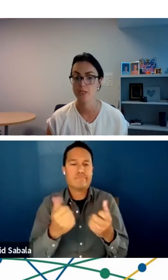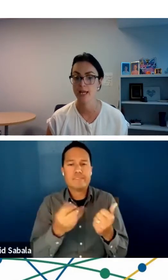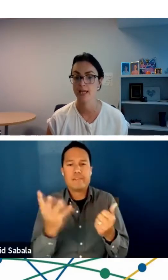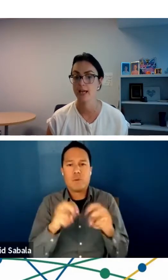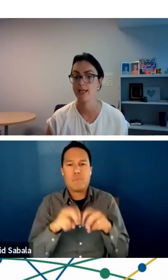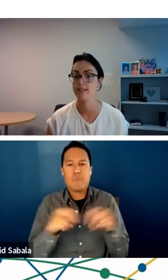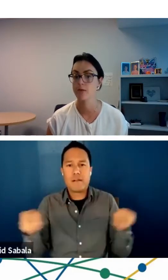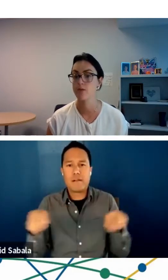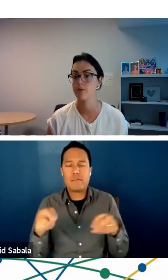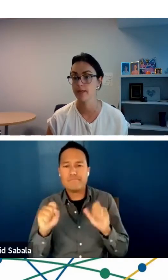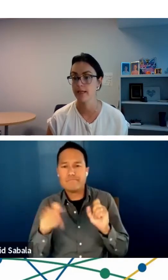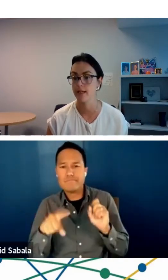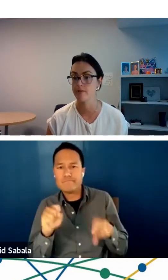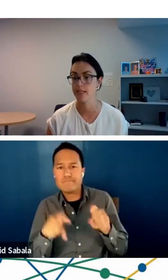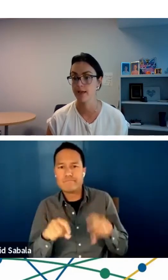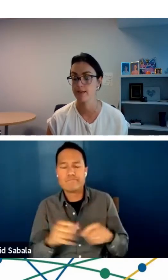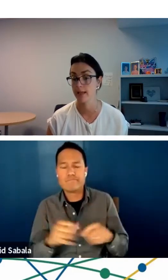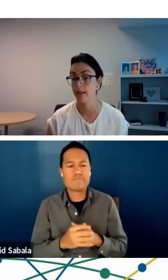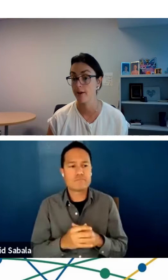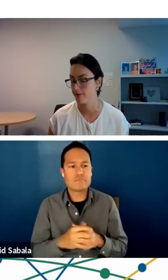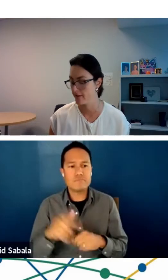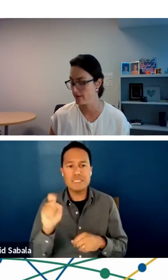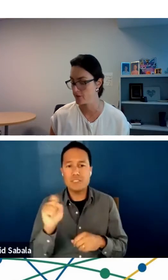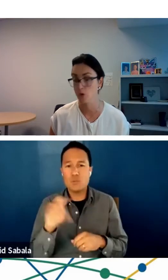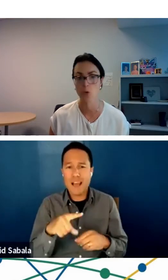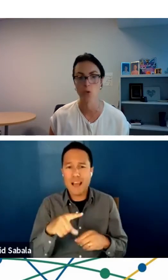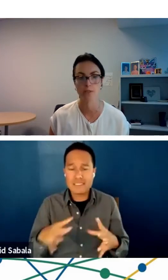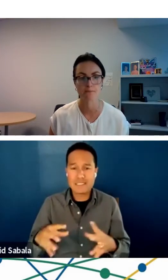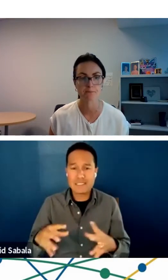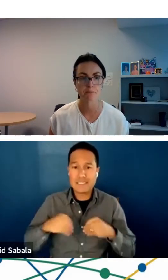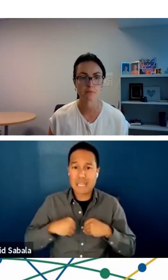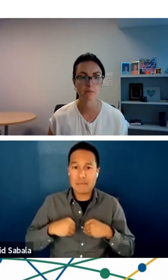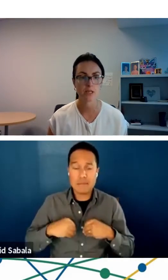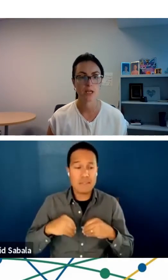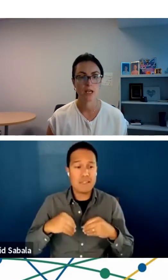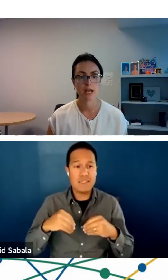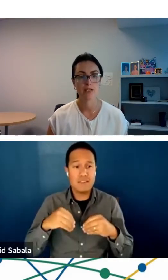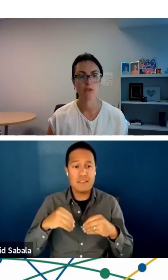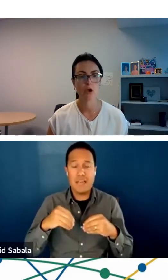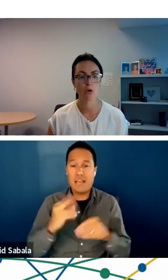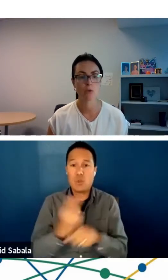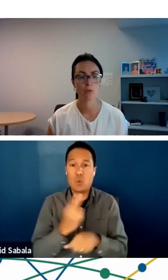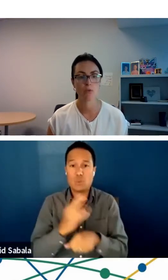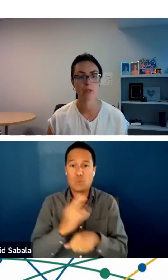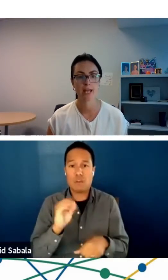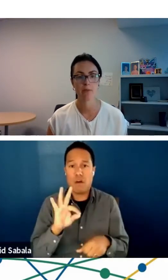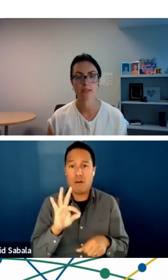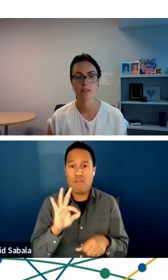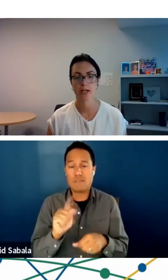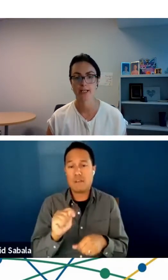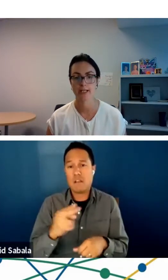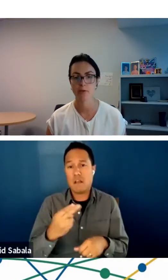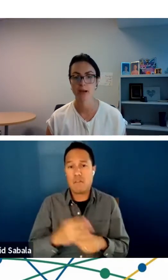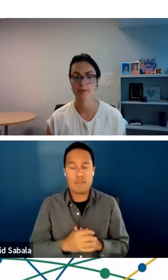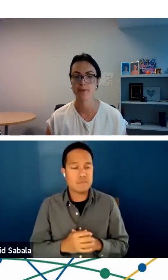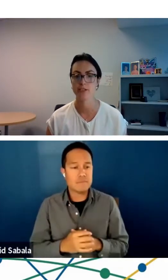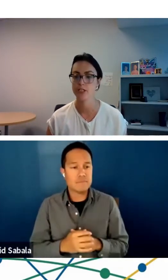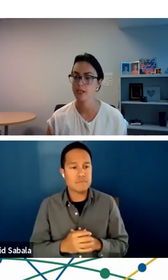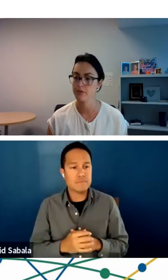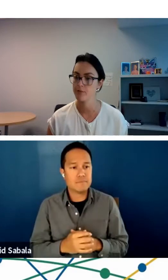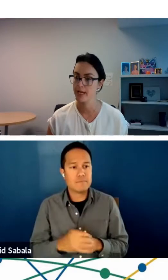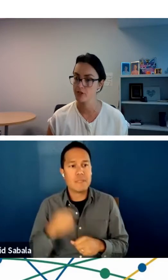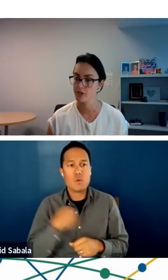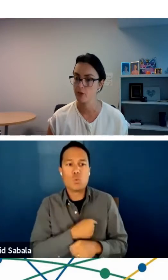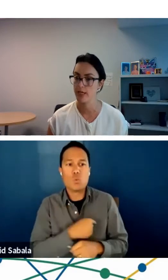the uptake and acceptability of telehealth in this cohort. And so we were able to target about